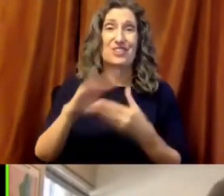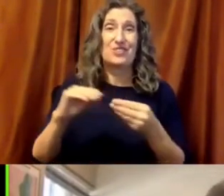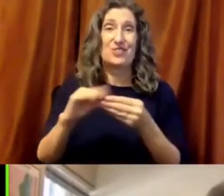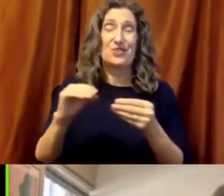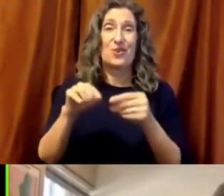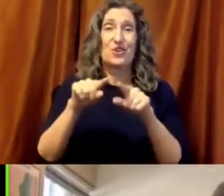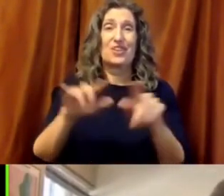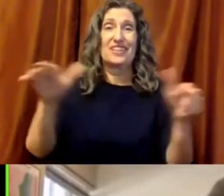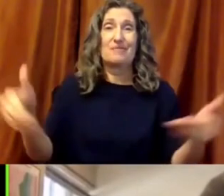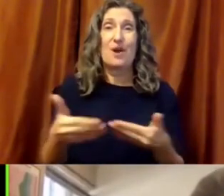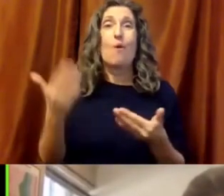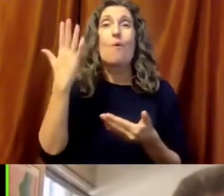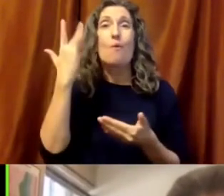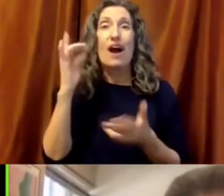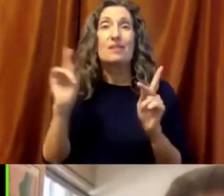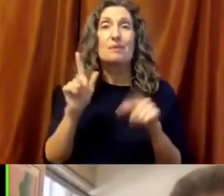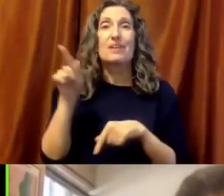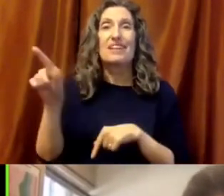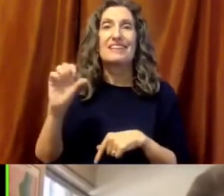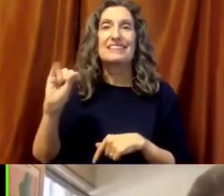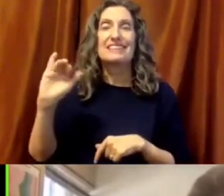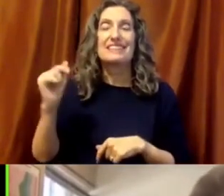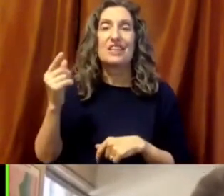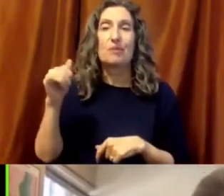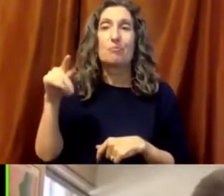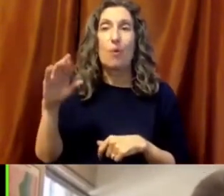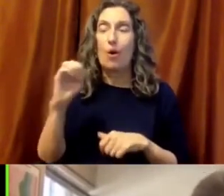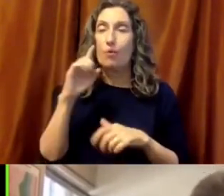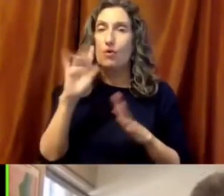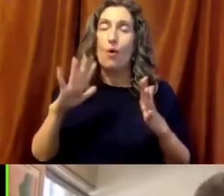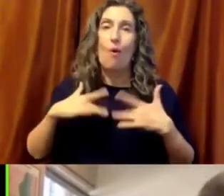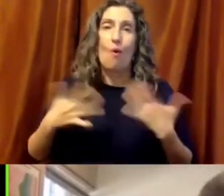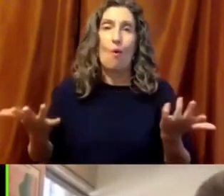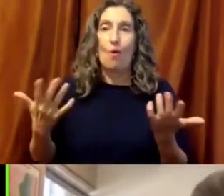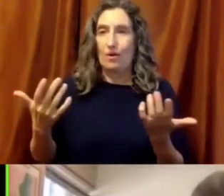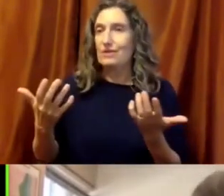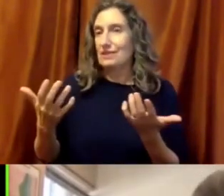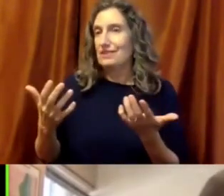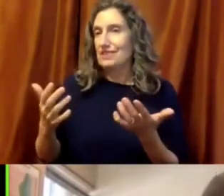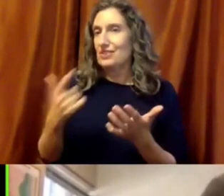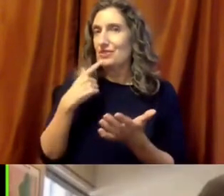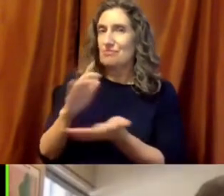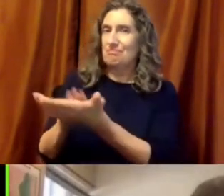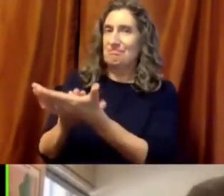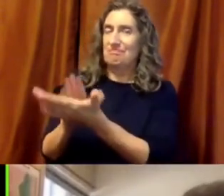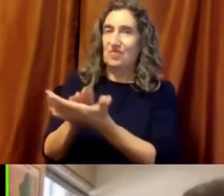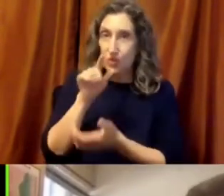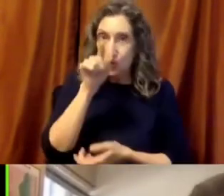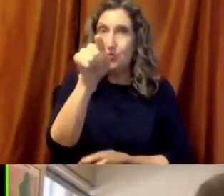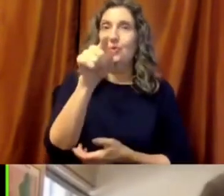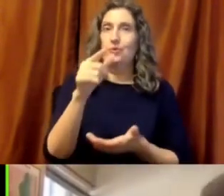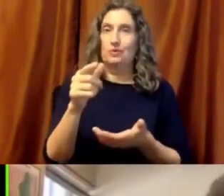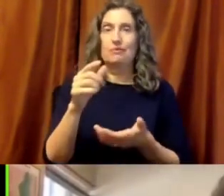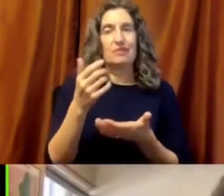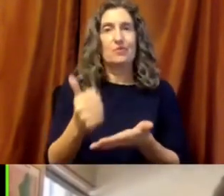of why the people in Singapore were so excited and so anxious to say you, Dr. Darling-Hammond,